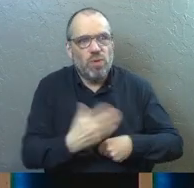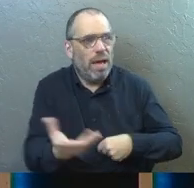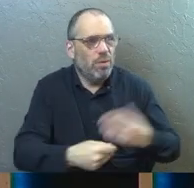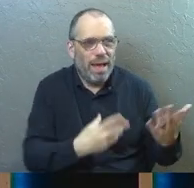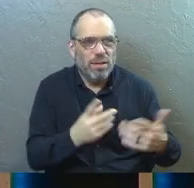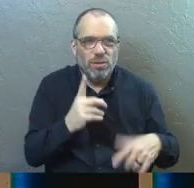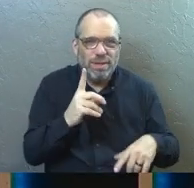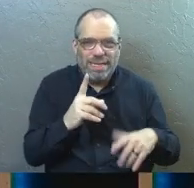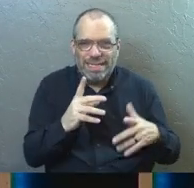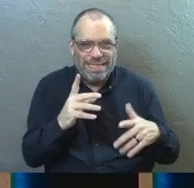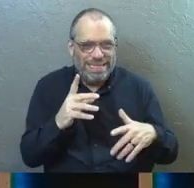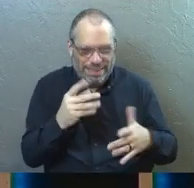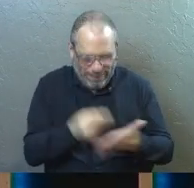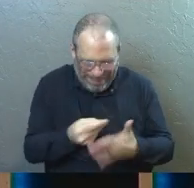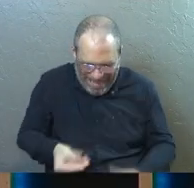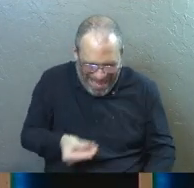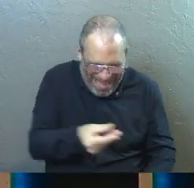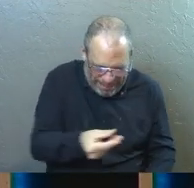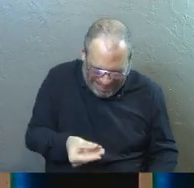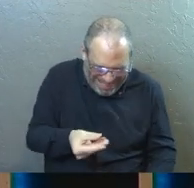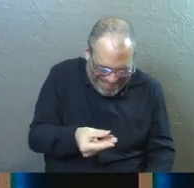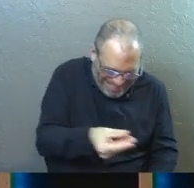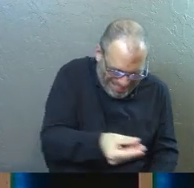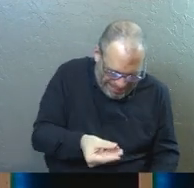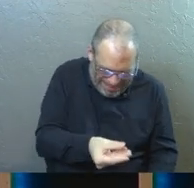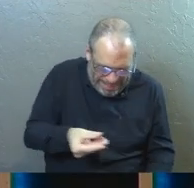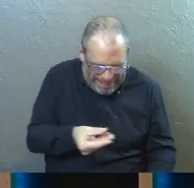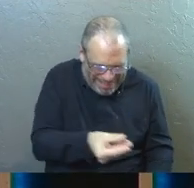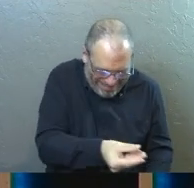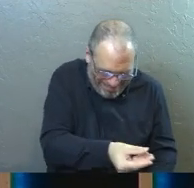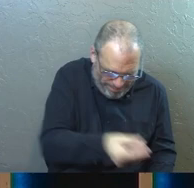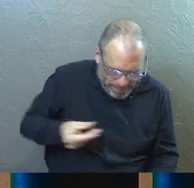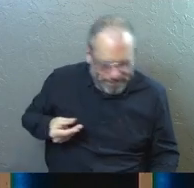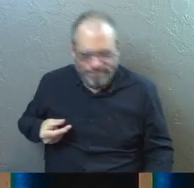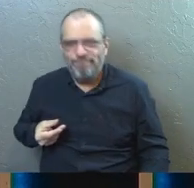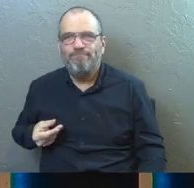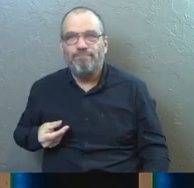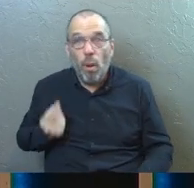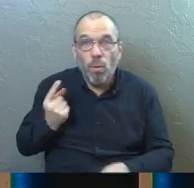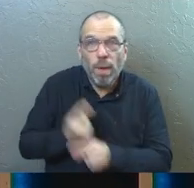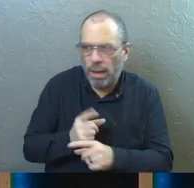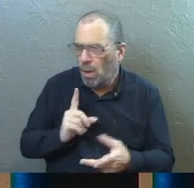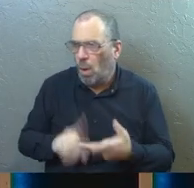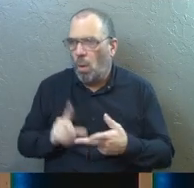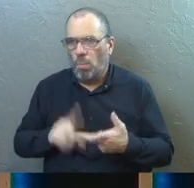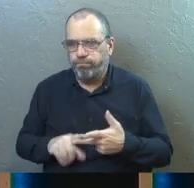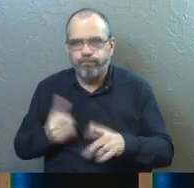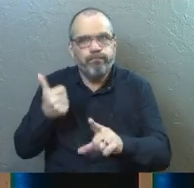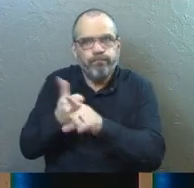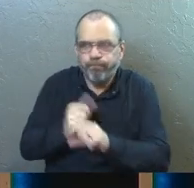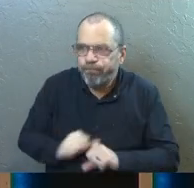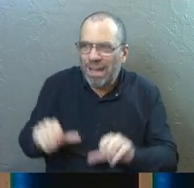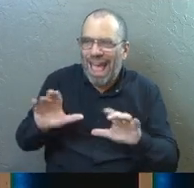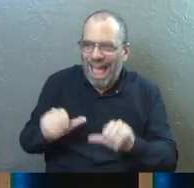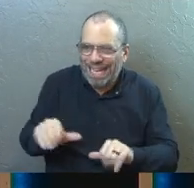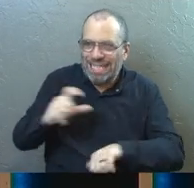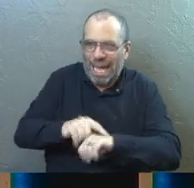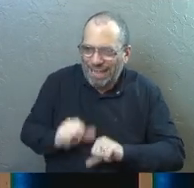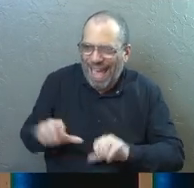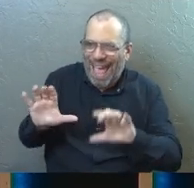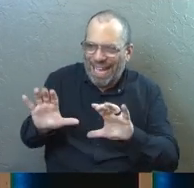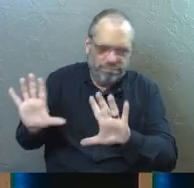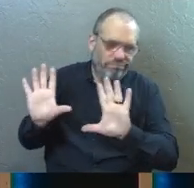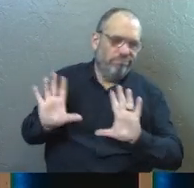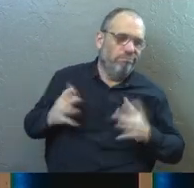and you just couldn't put the money, give the money away, right? Or you couldn't give yourself away and your time